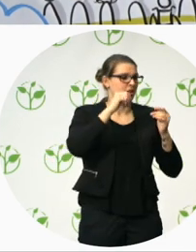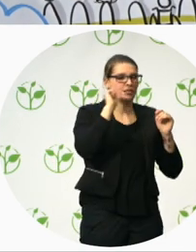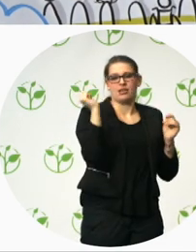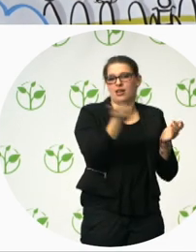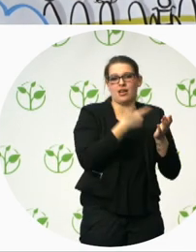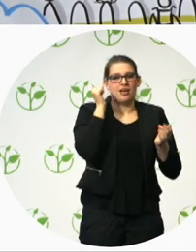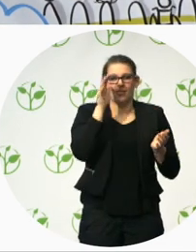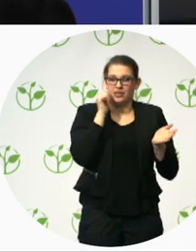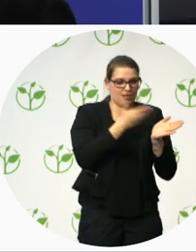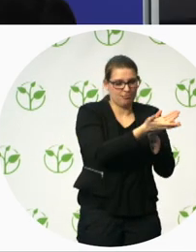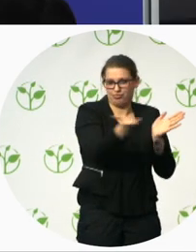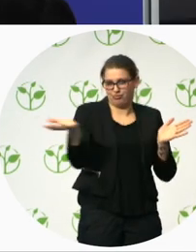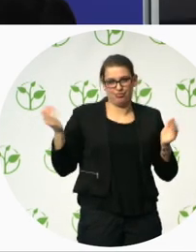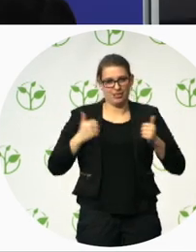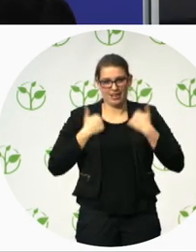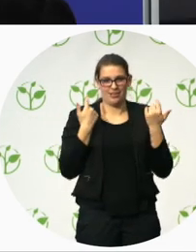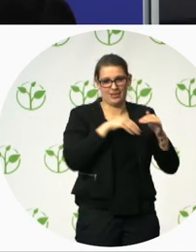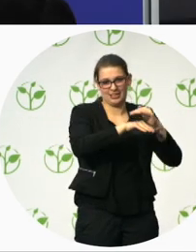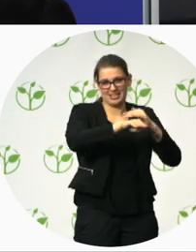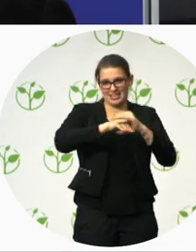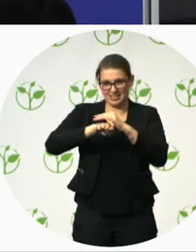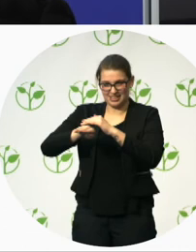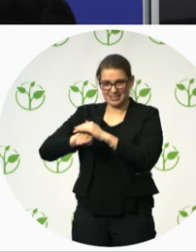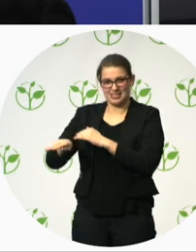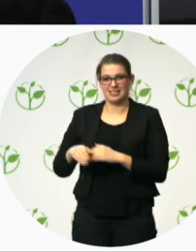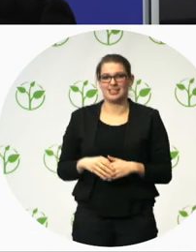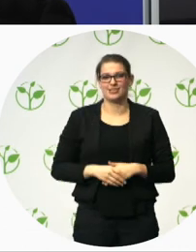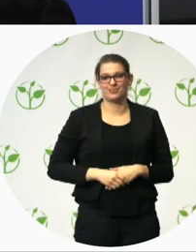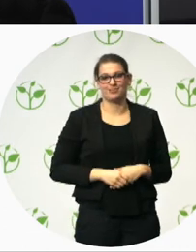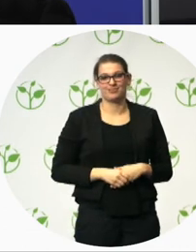of the local community is key from what I heard at the end.